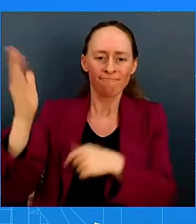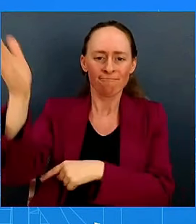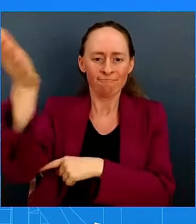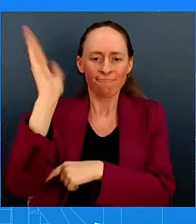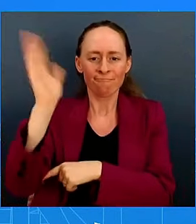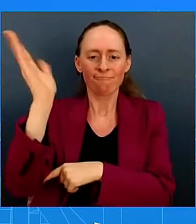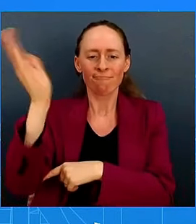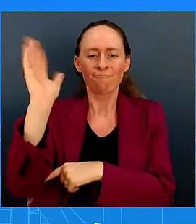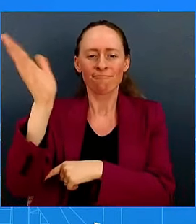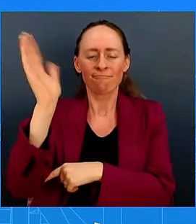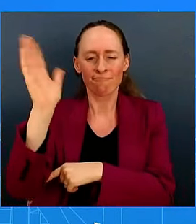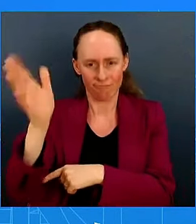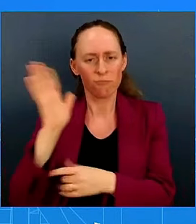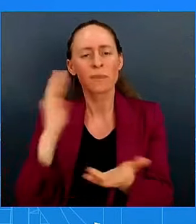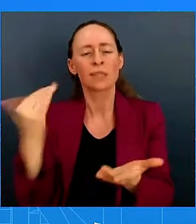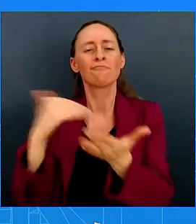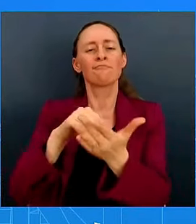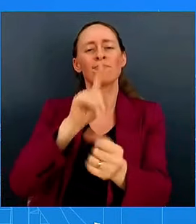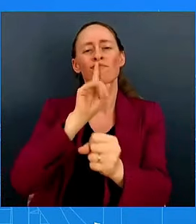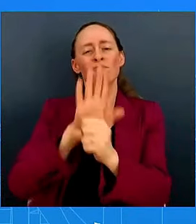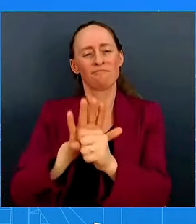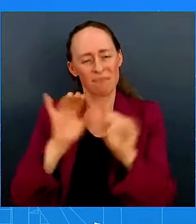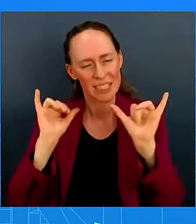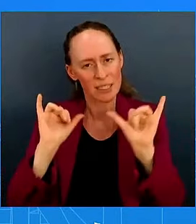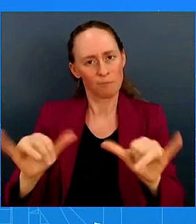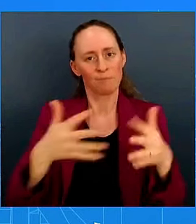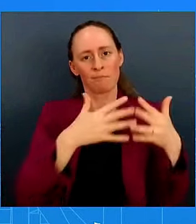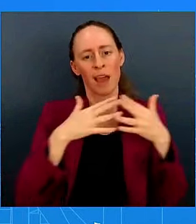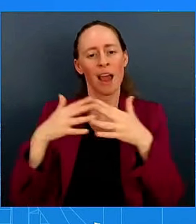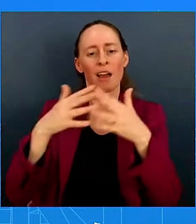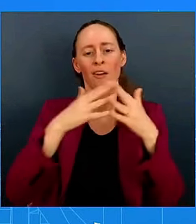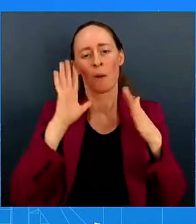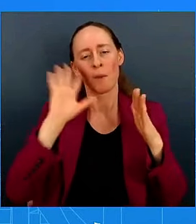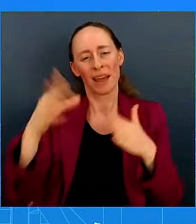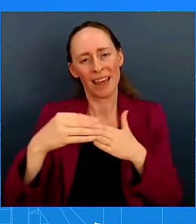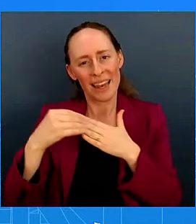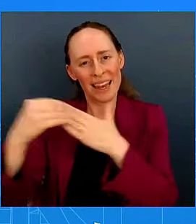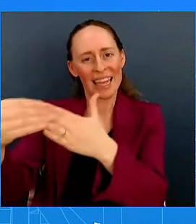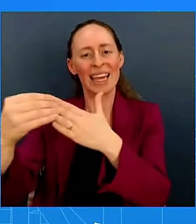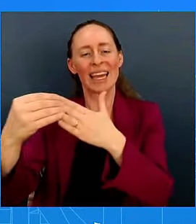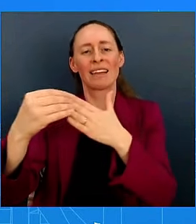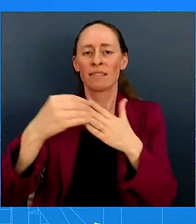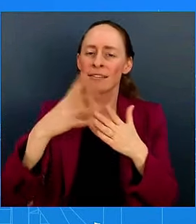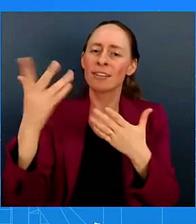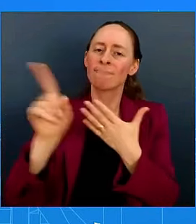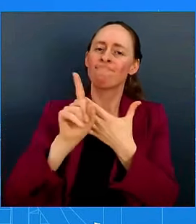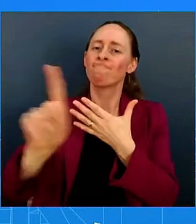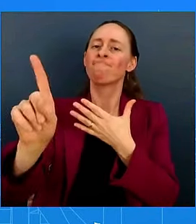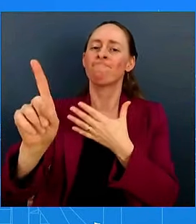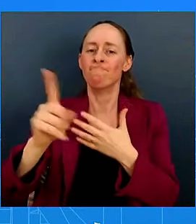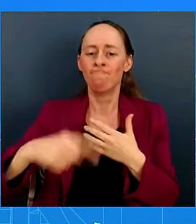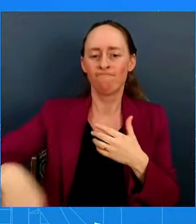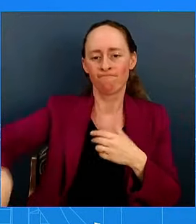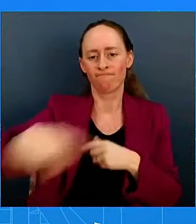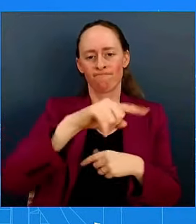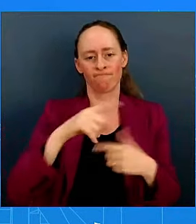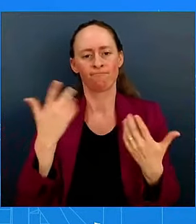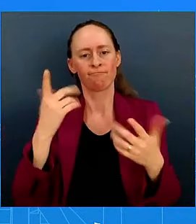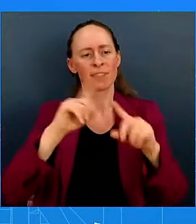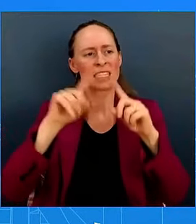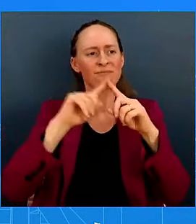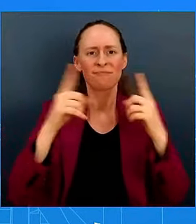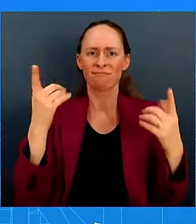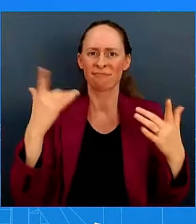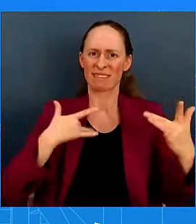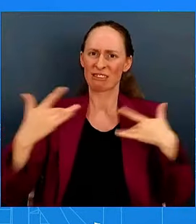leadership on the world stage. He'll rally global action to tackle the world's most pressing challenges, including climate, the opioid epidemic,